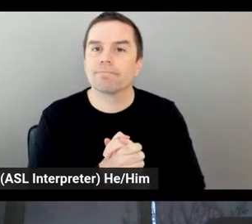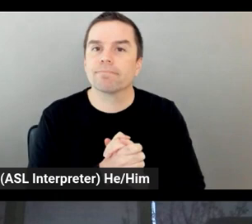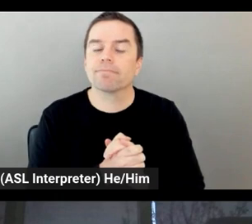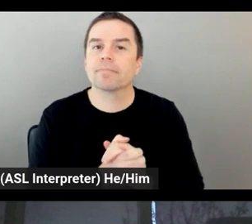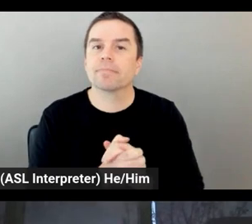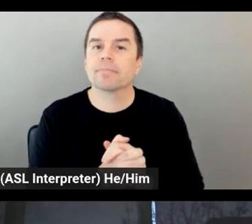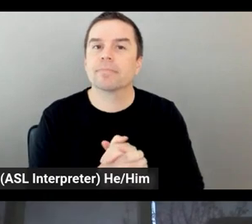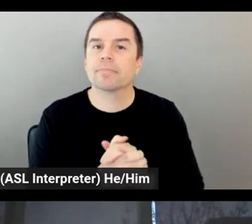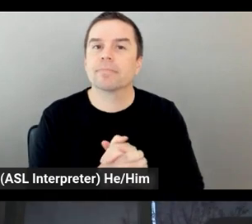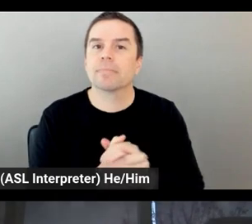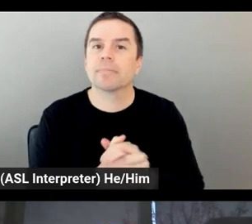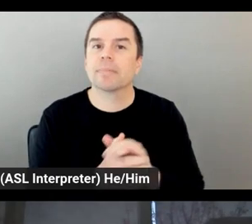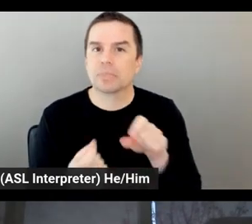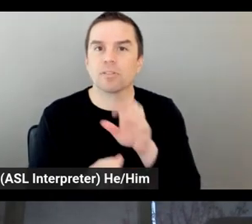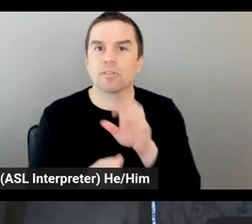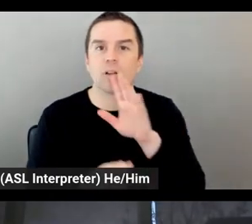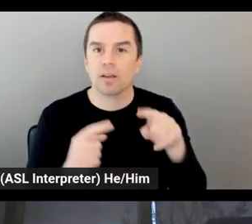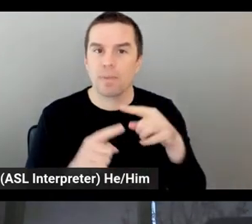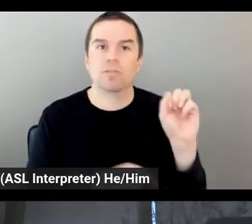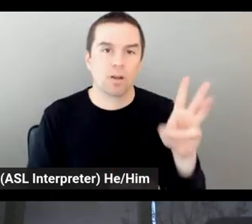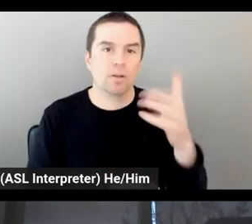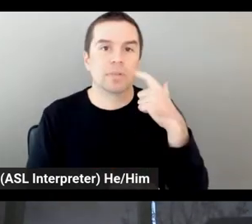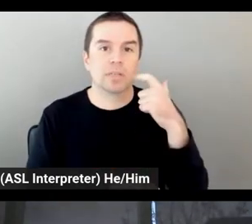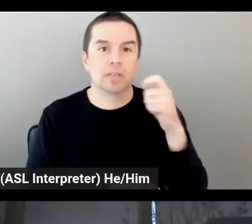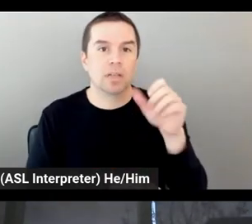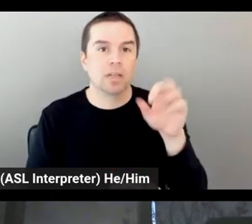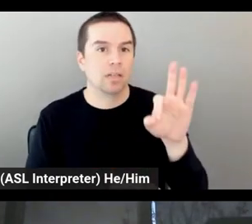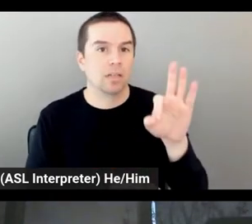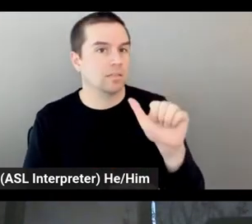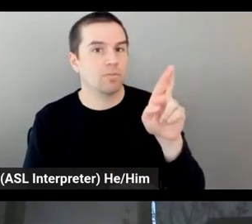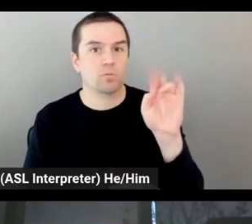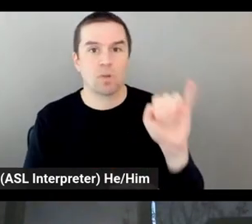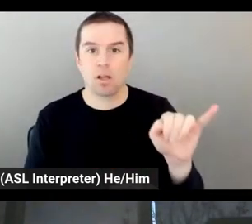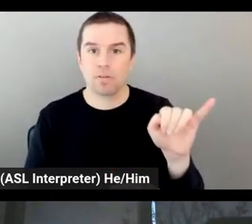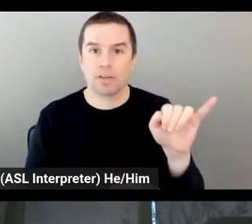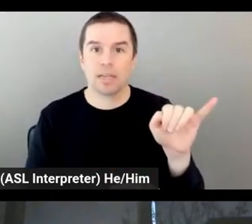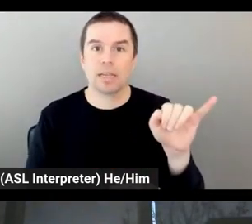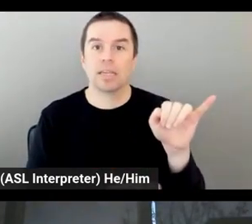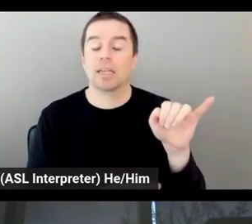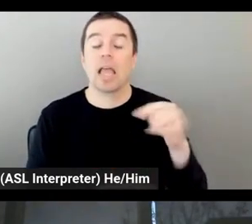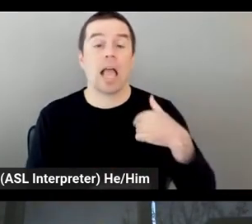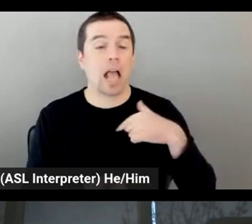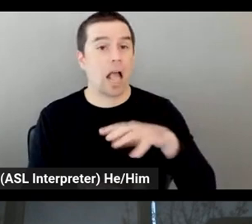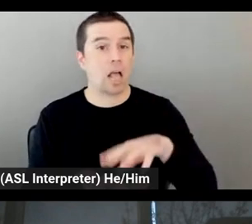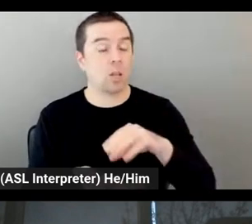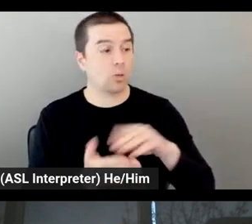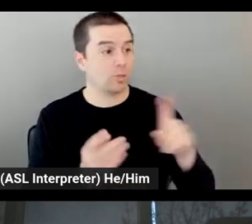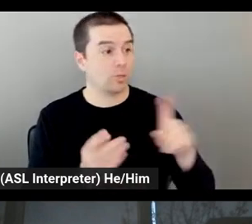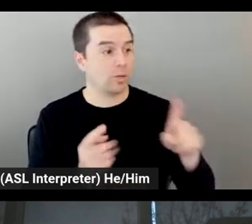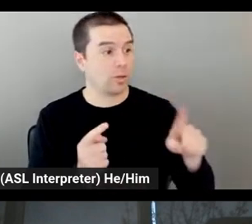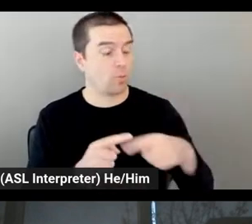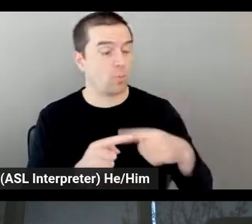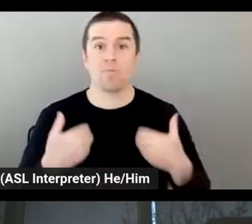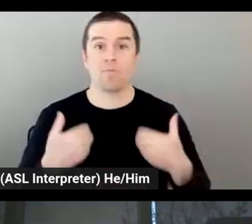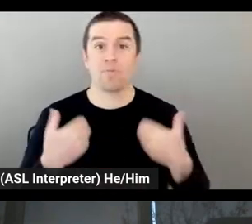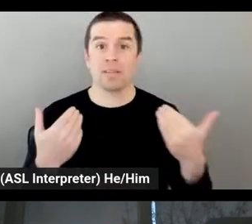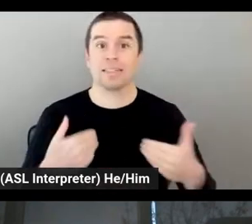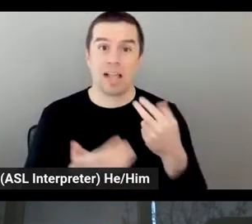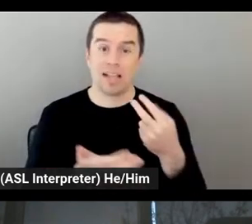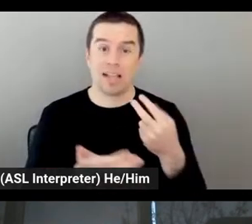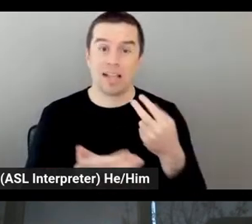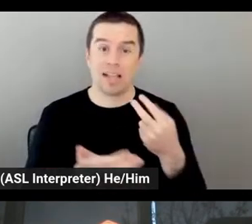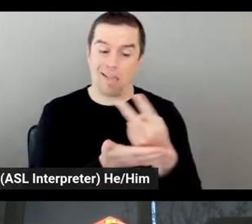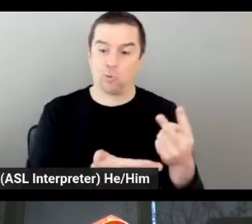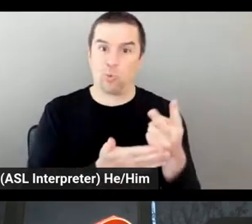and starts at 2 p.m. That's it, right? You need to be in time with your software delivery because, otherwise,